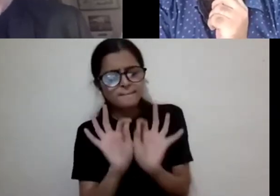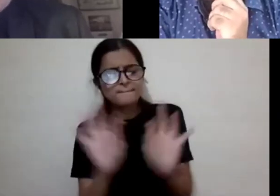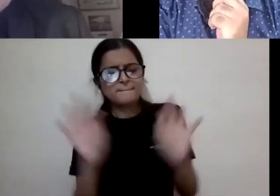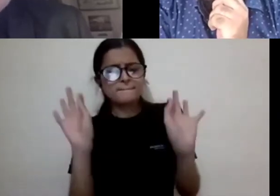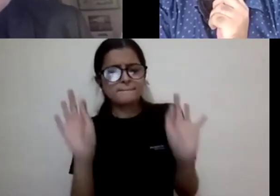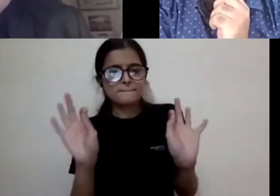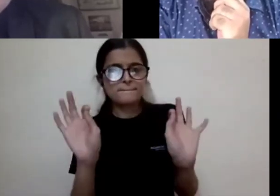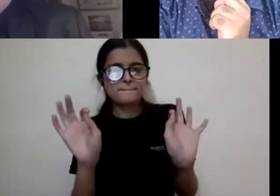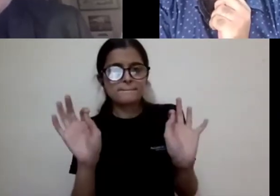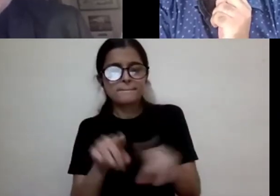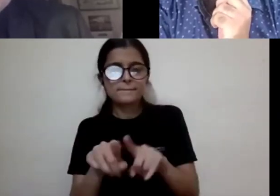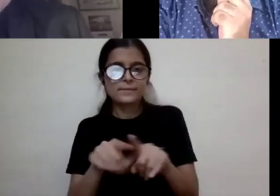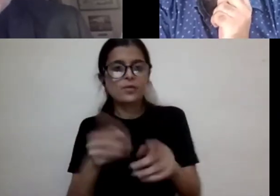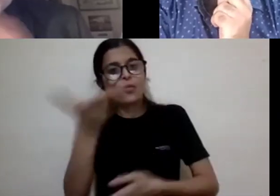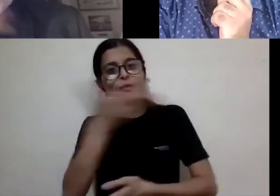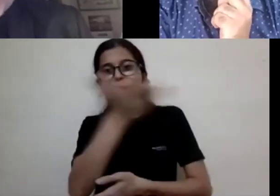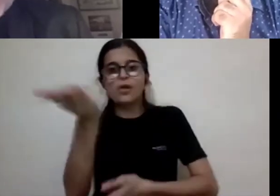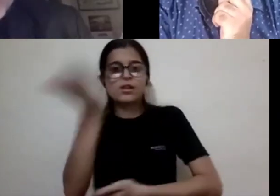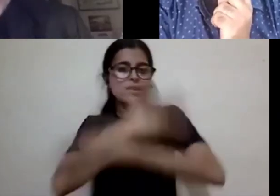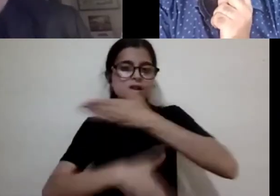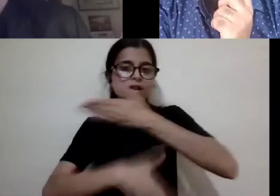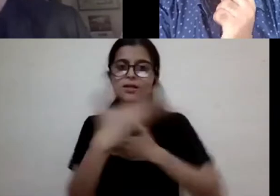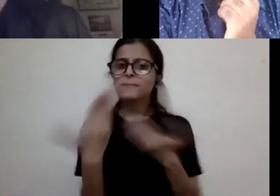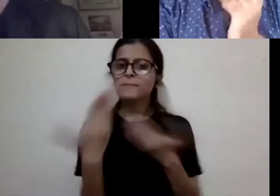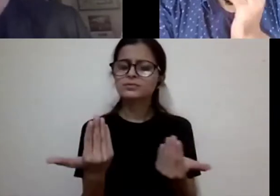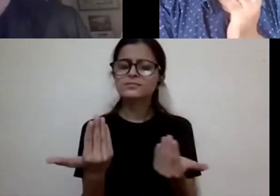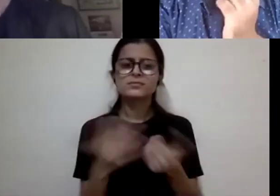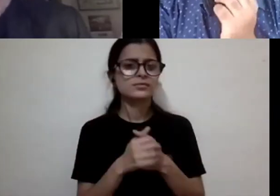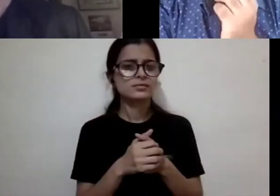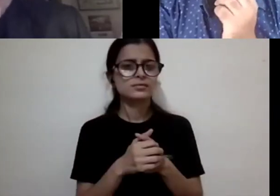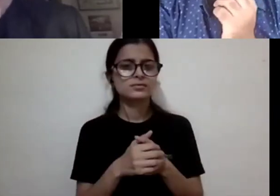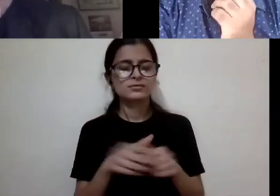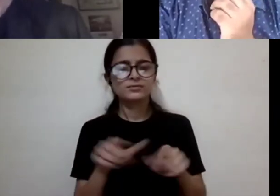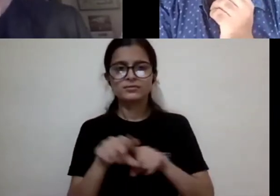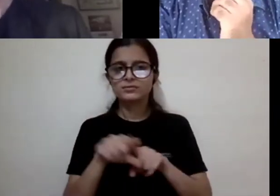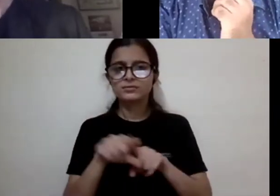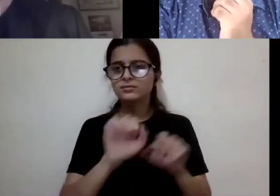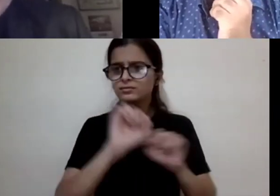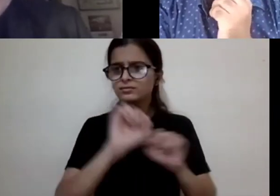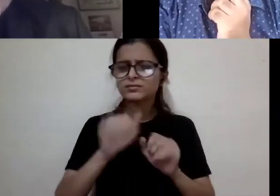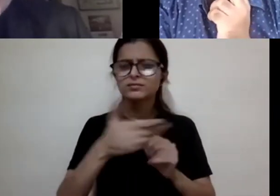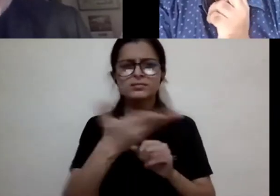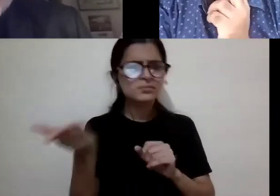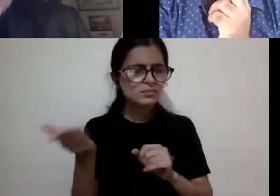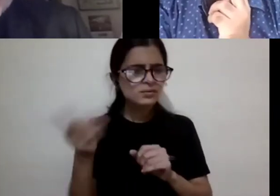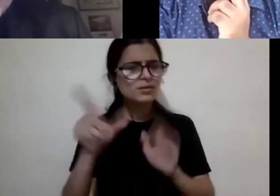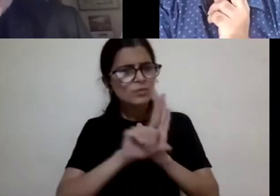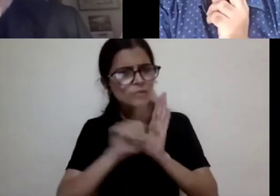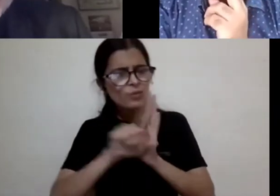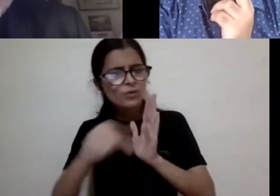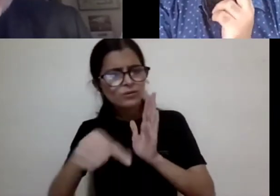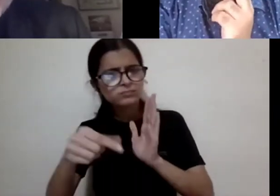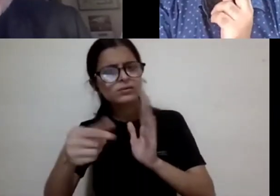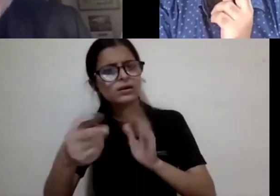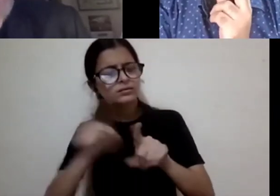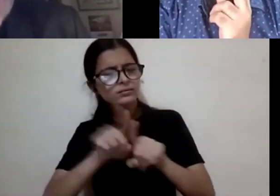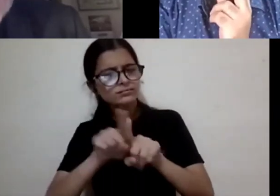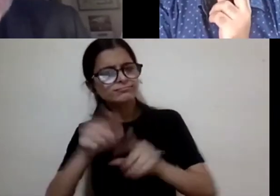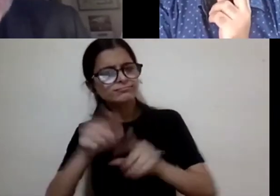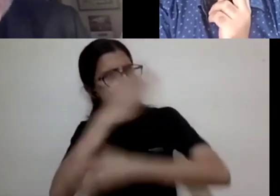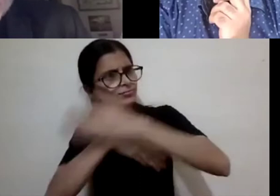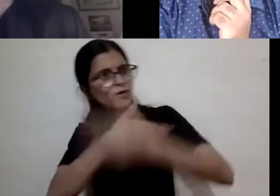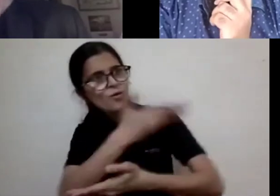become disabled. I mean, I don't like that kind of broad general argument, but I think we have all become disabled in the sense that we all become